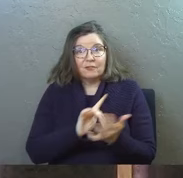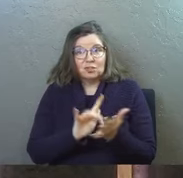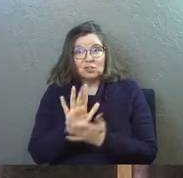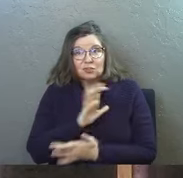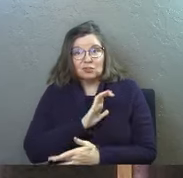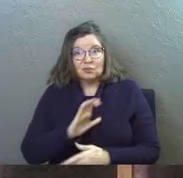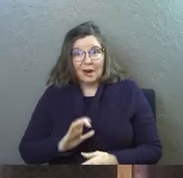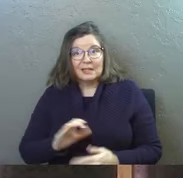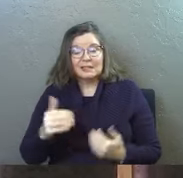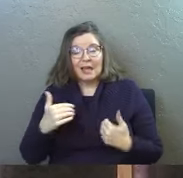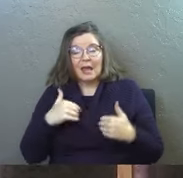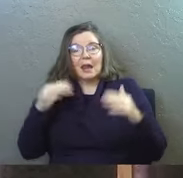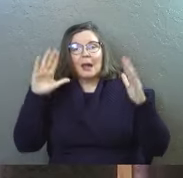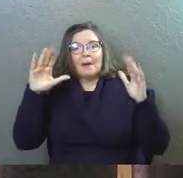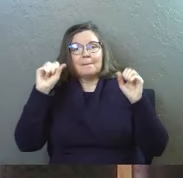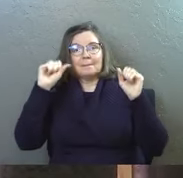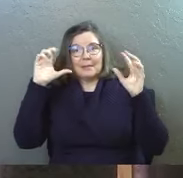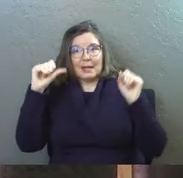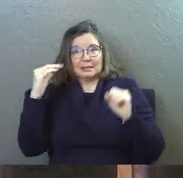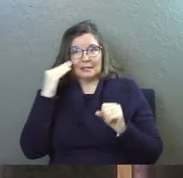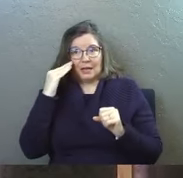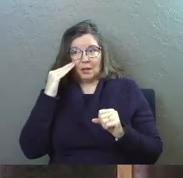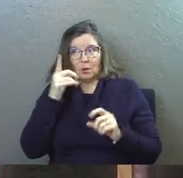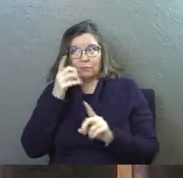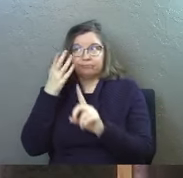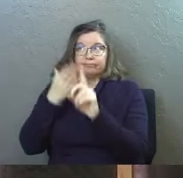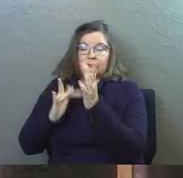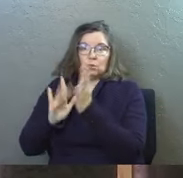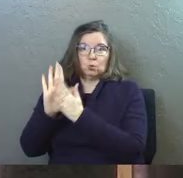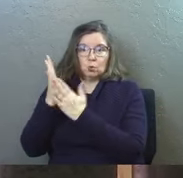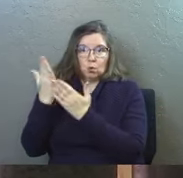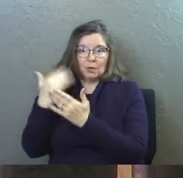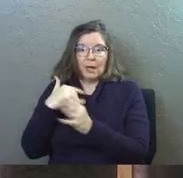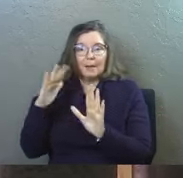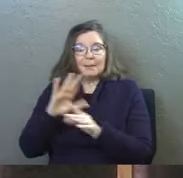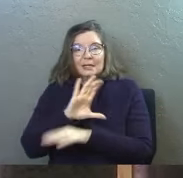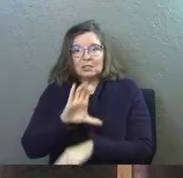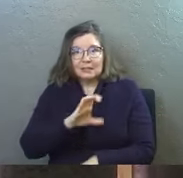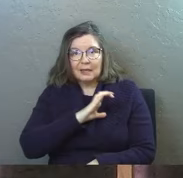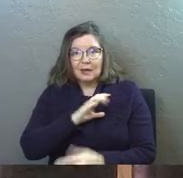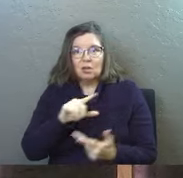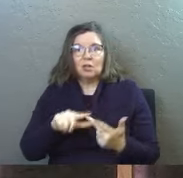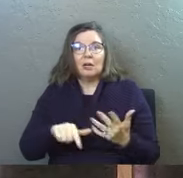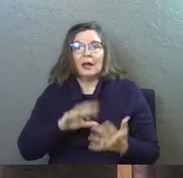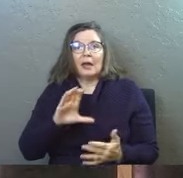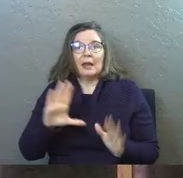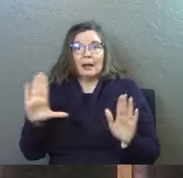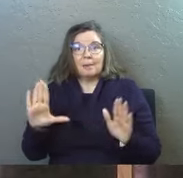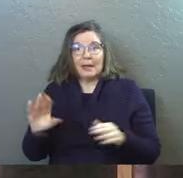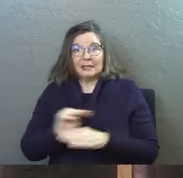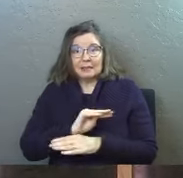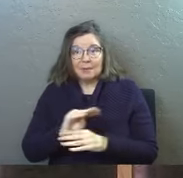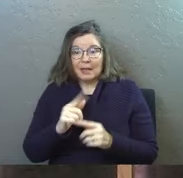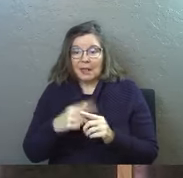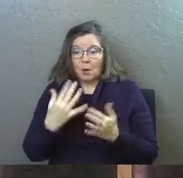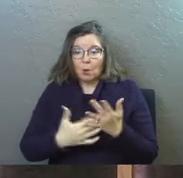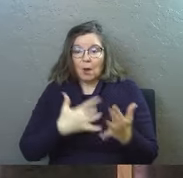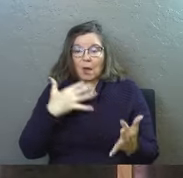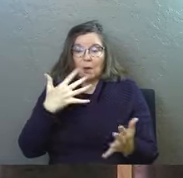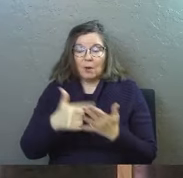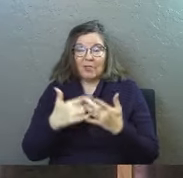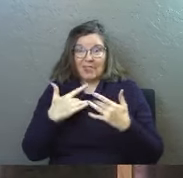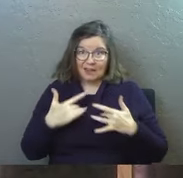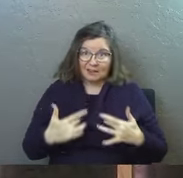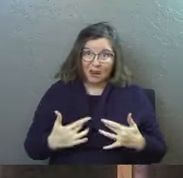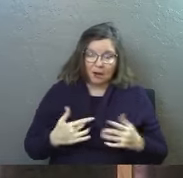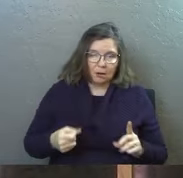Jesus Christ and had amazing knowledge of his word. Amazing character and an amazing ministry. And then every once in a